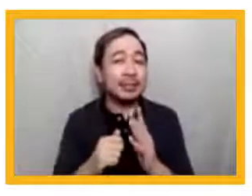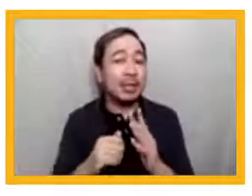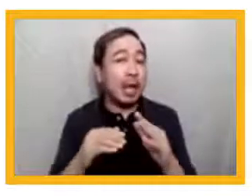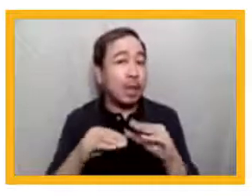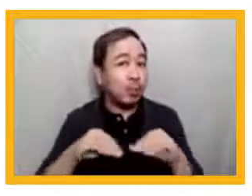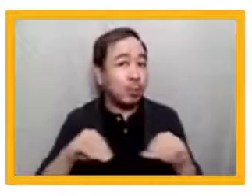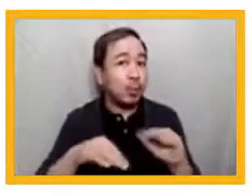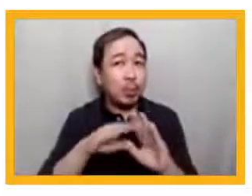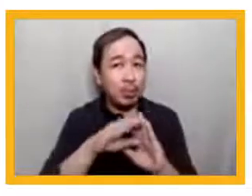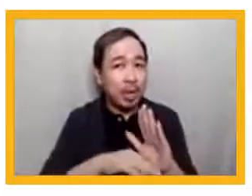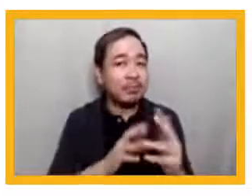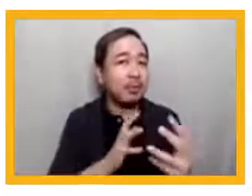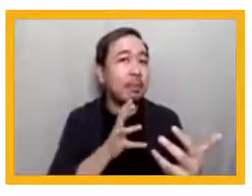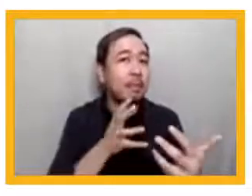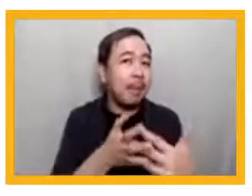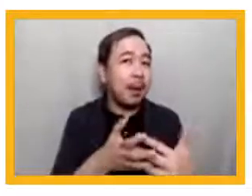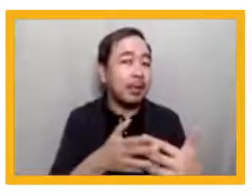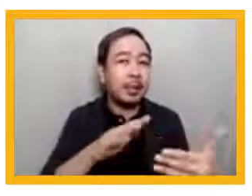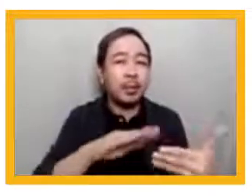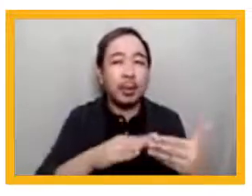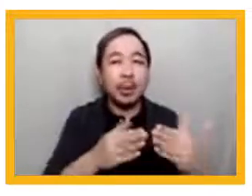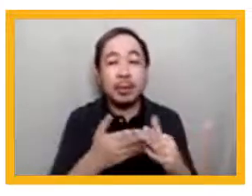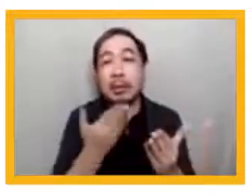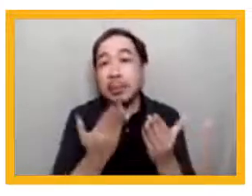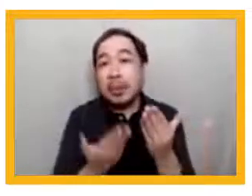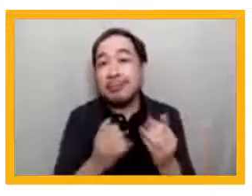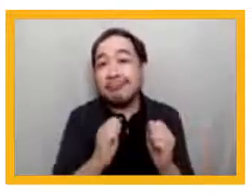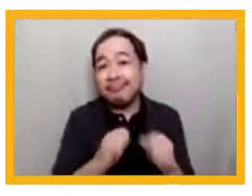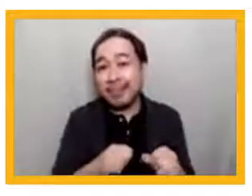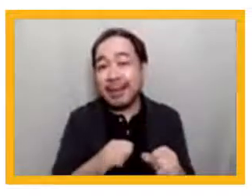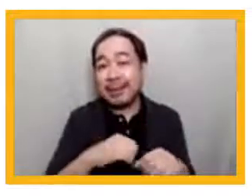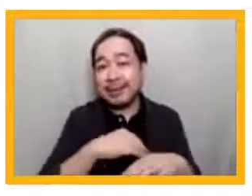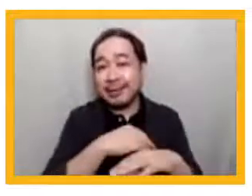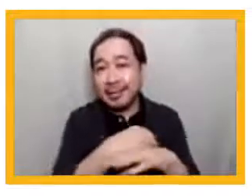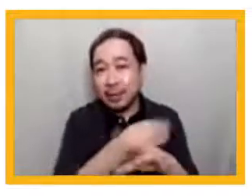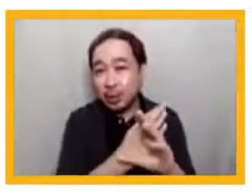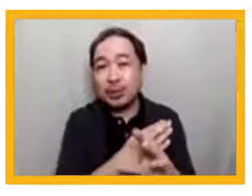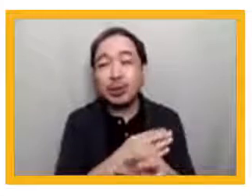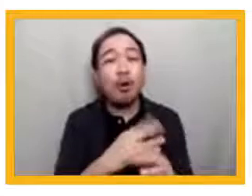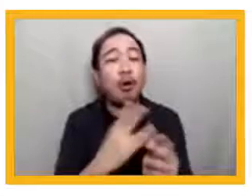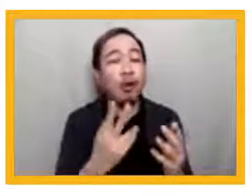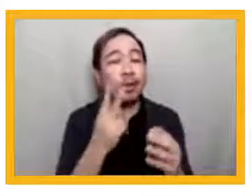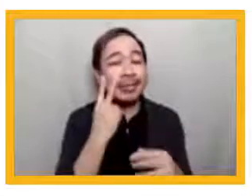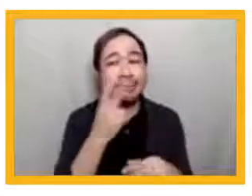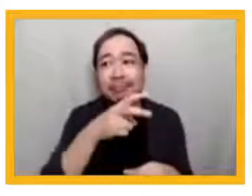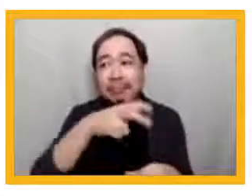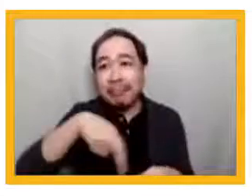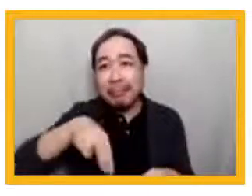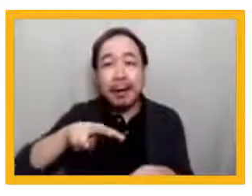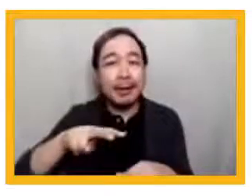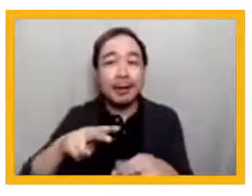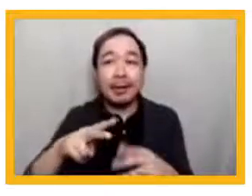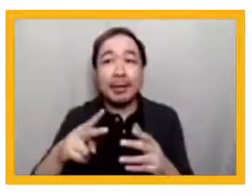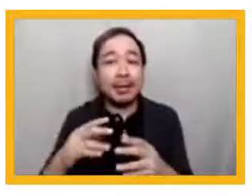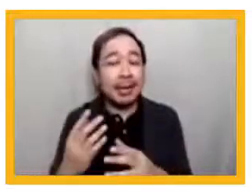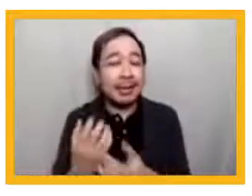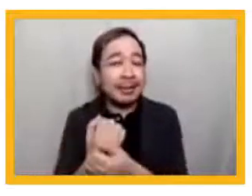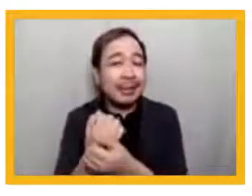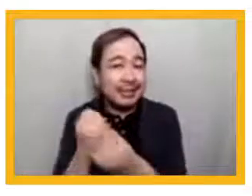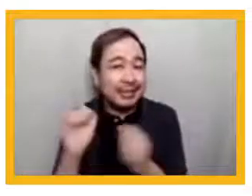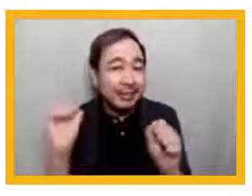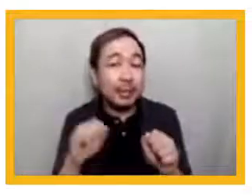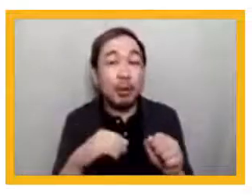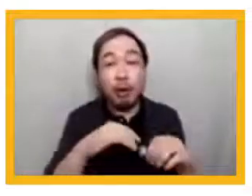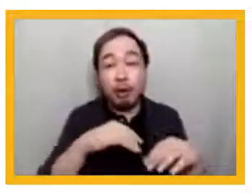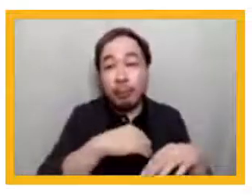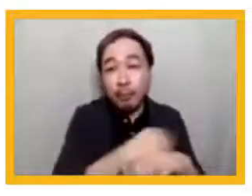synchronous, bicronus, or modular. Additionally, given our detailed knowledge of what was available in each of our partner communities, again,